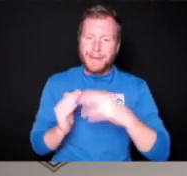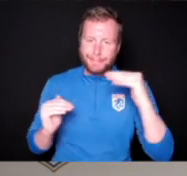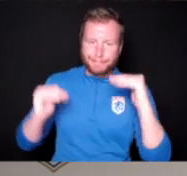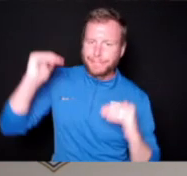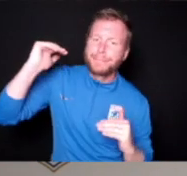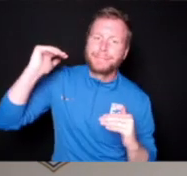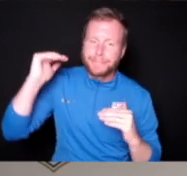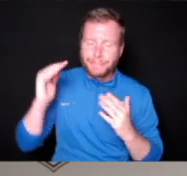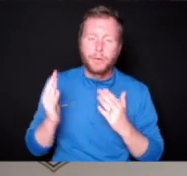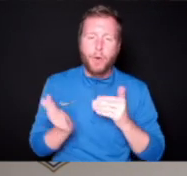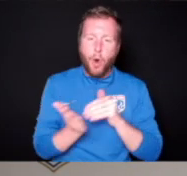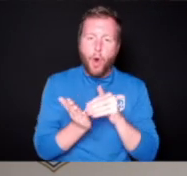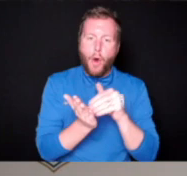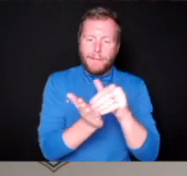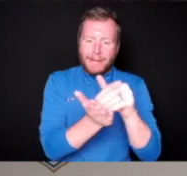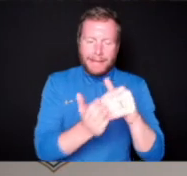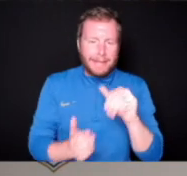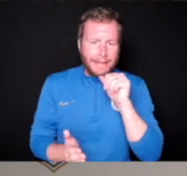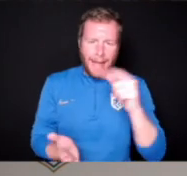Didn't realise it quick enough.